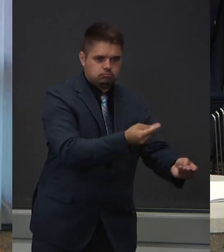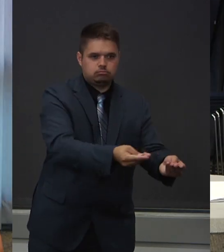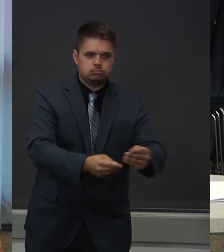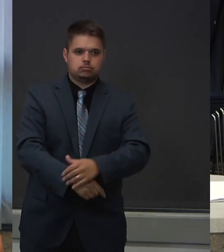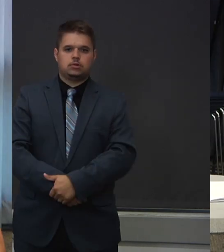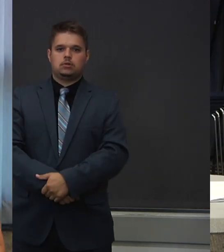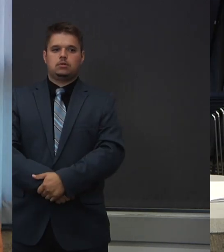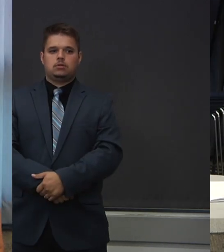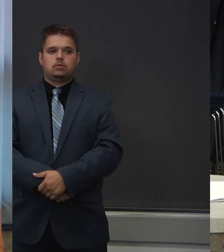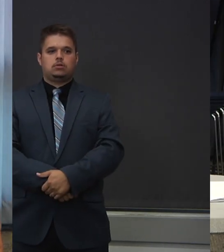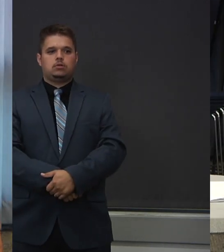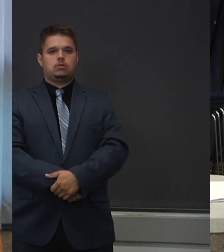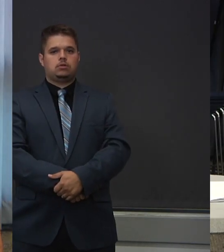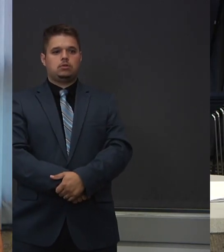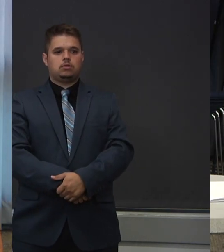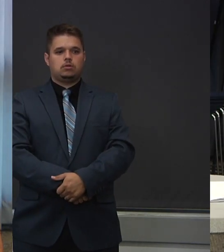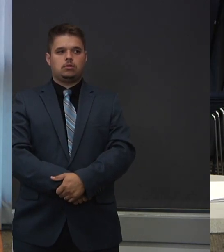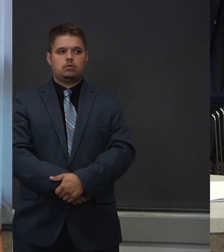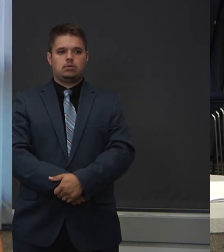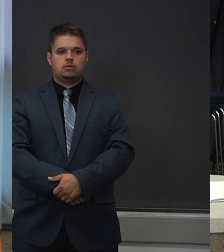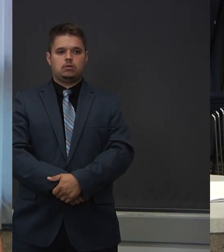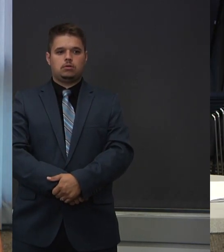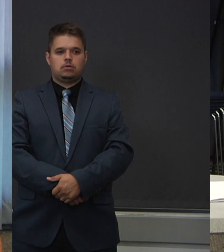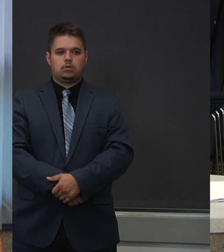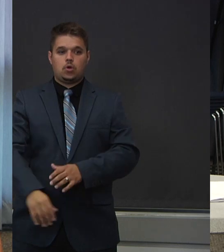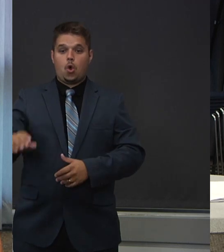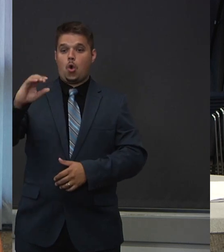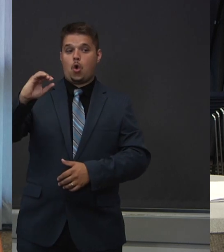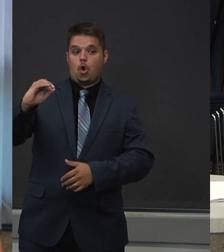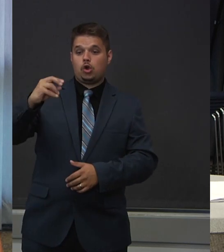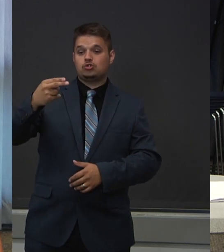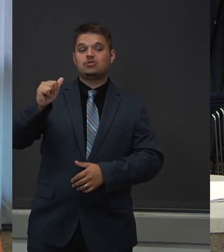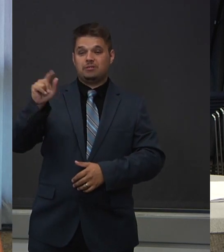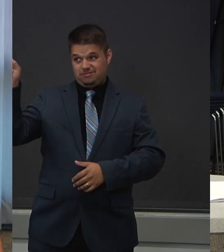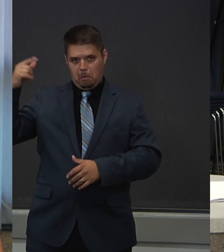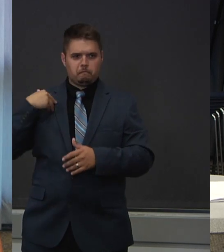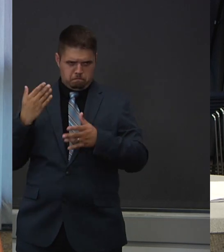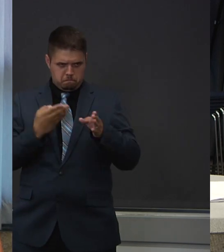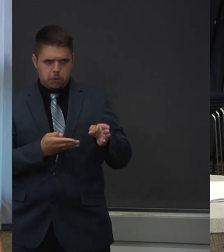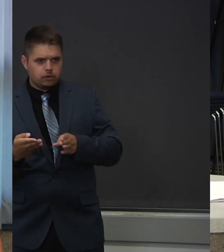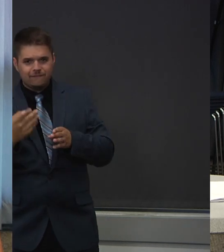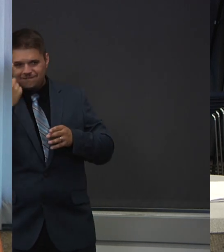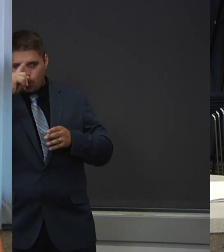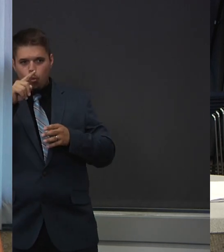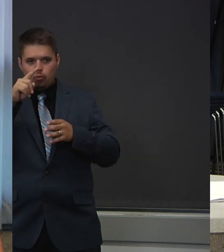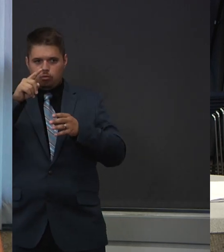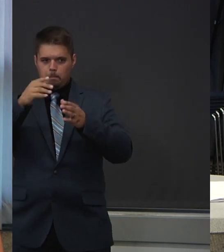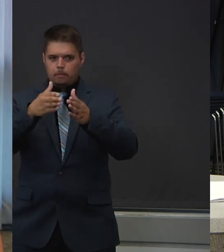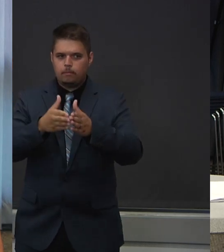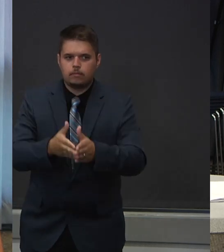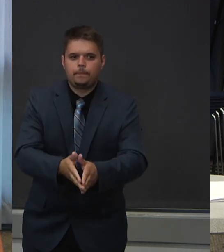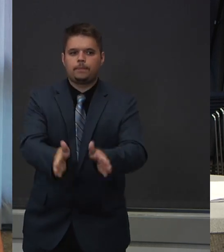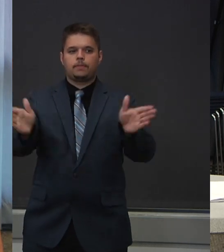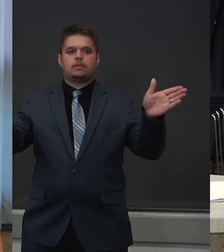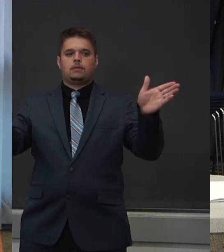Nikki asks, does OHA have plans for widespread sewage testing for virus monitoring?